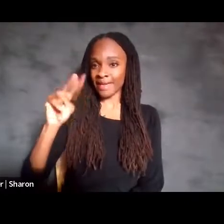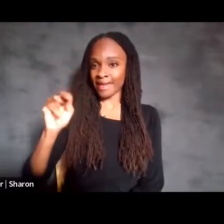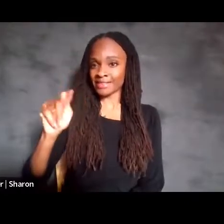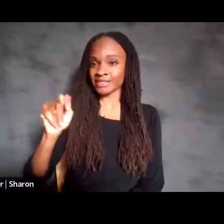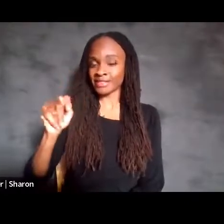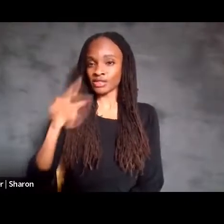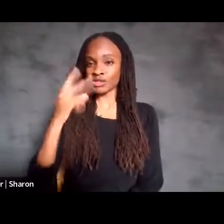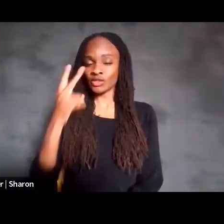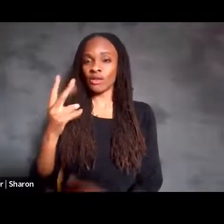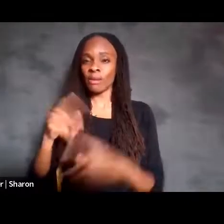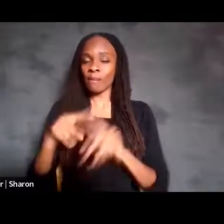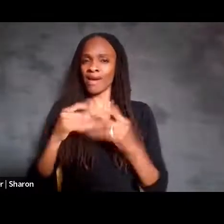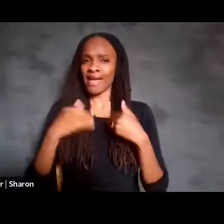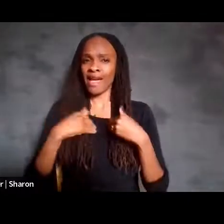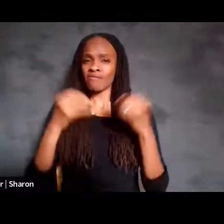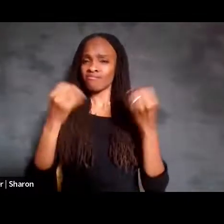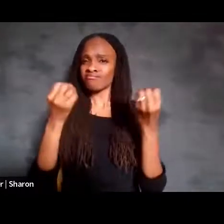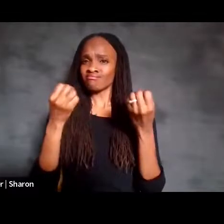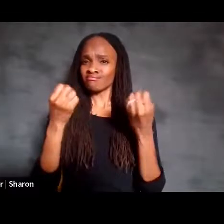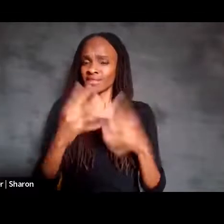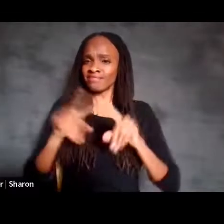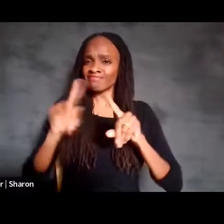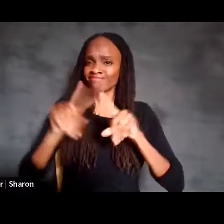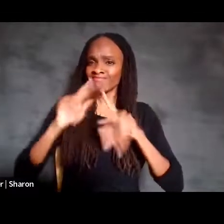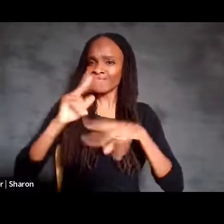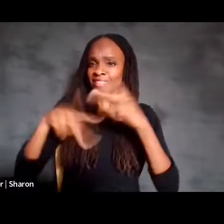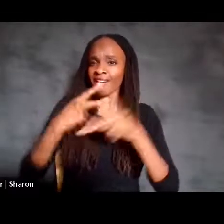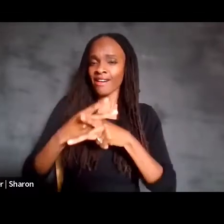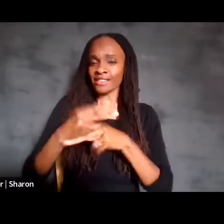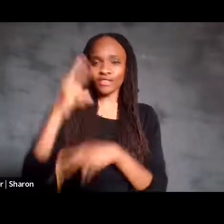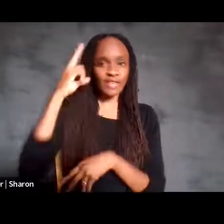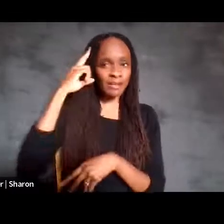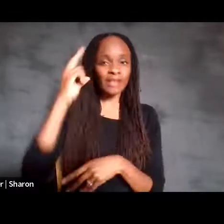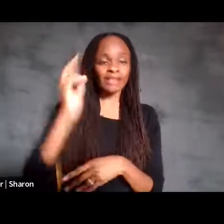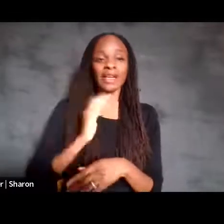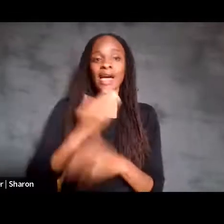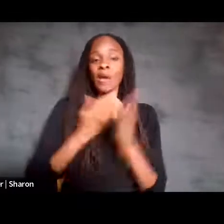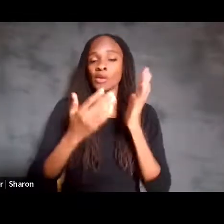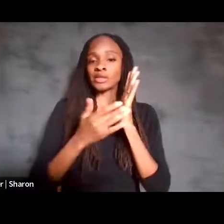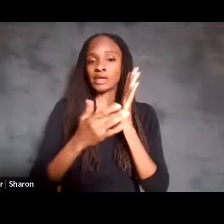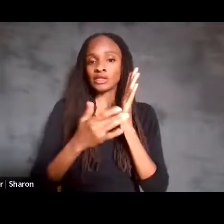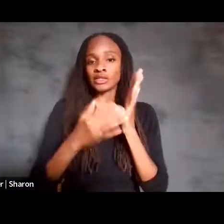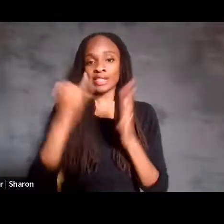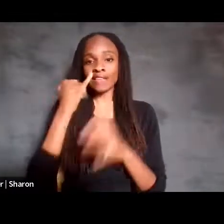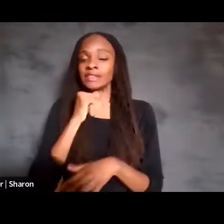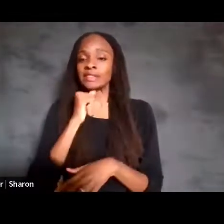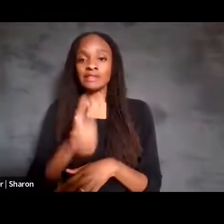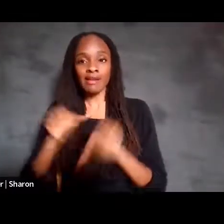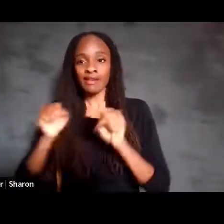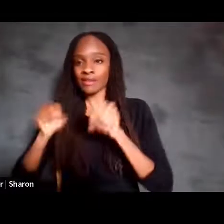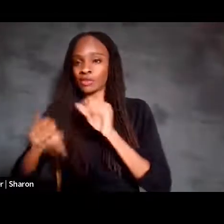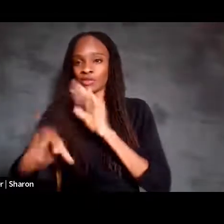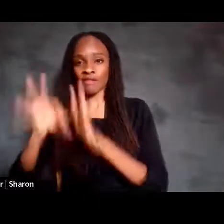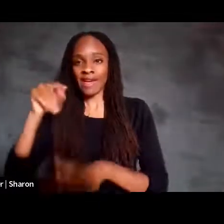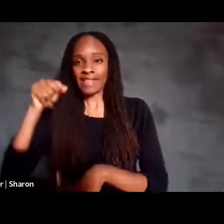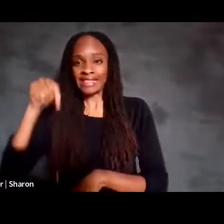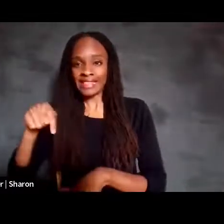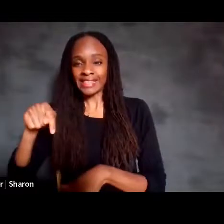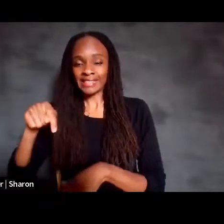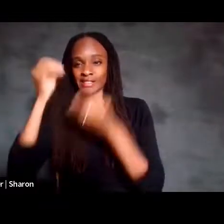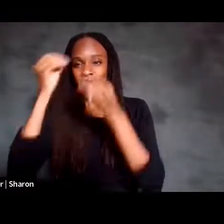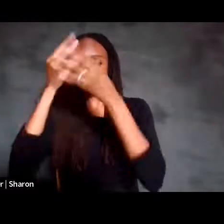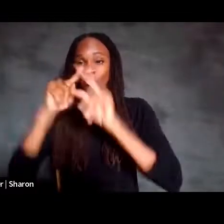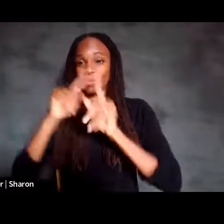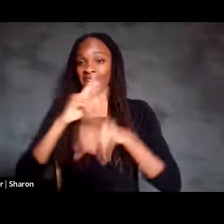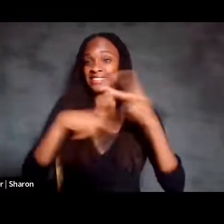And so it's possible that even if our technology isn't able to find this information, a different type of implant